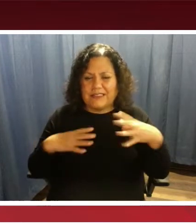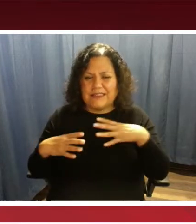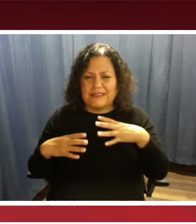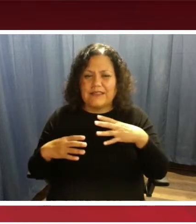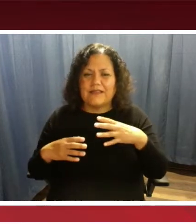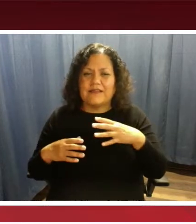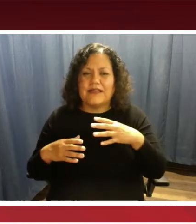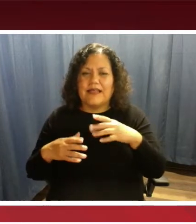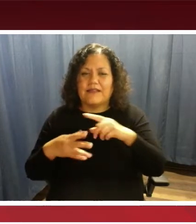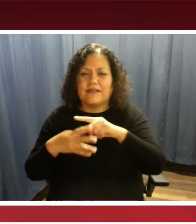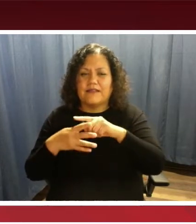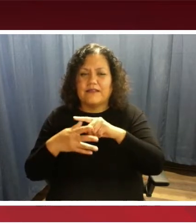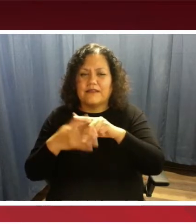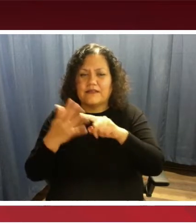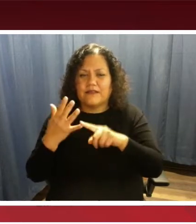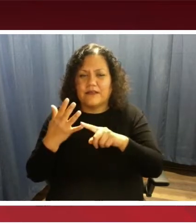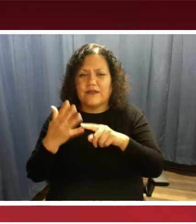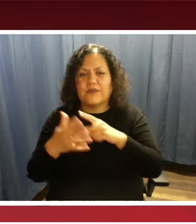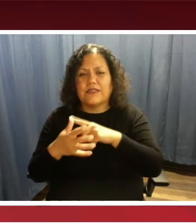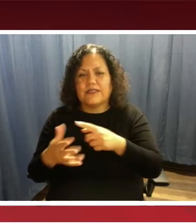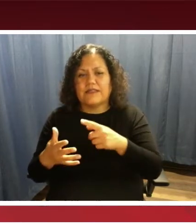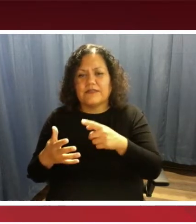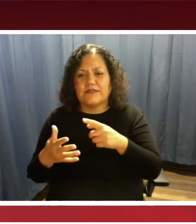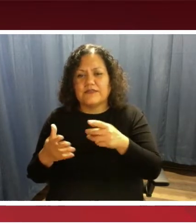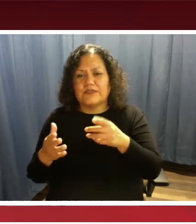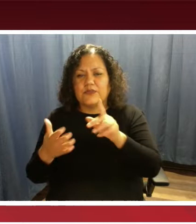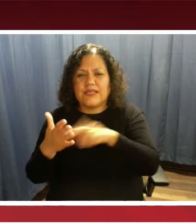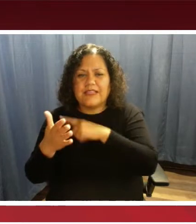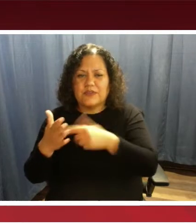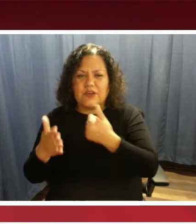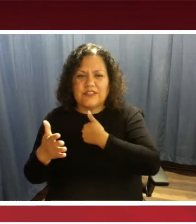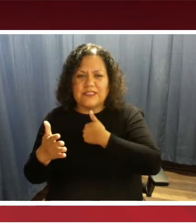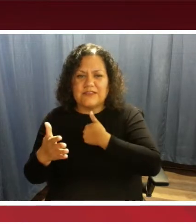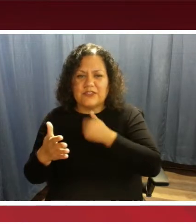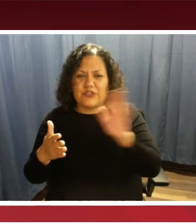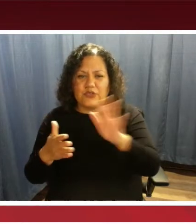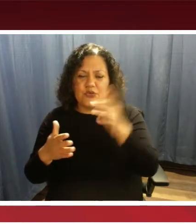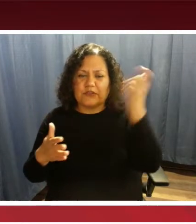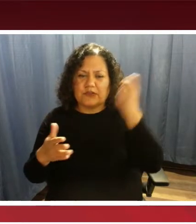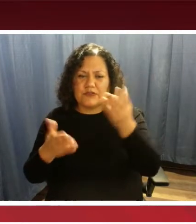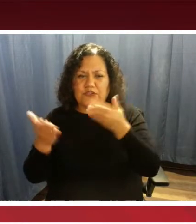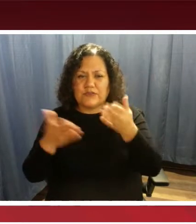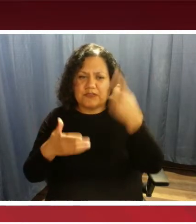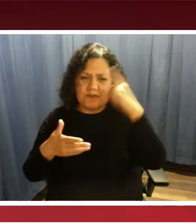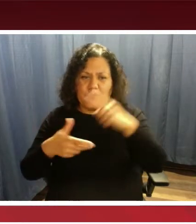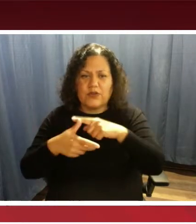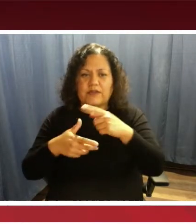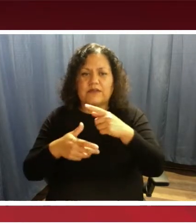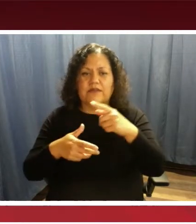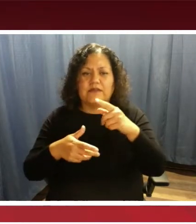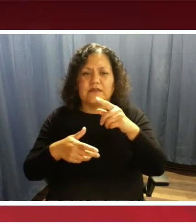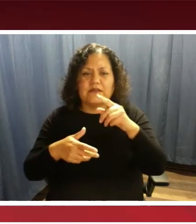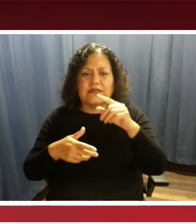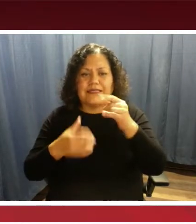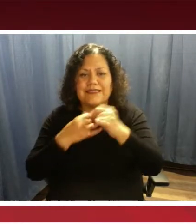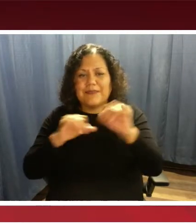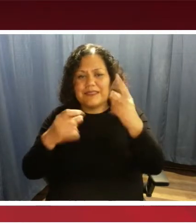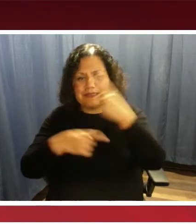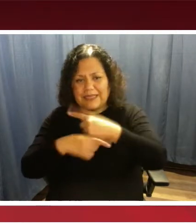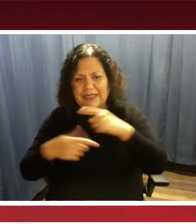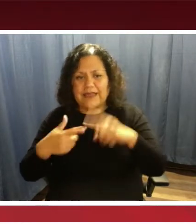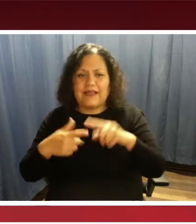subscription is on Independence Day, which is July 4th, the first Monday in September, Labor Day, Thanksgiving Day,